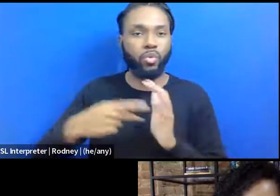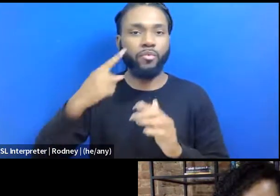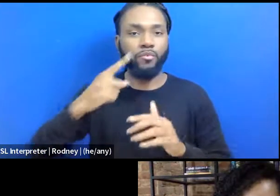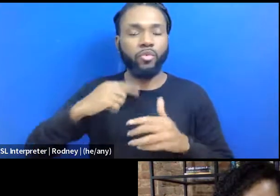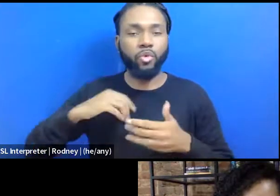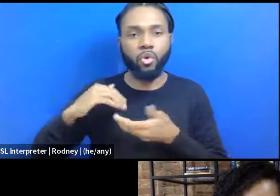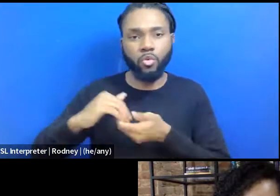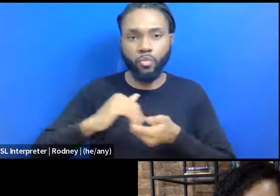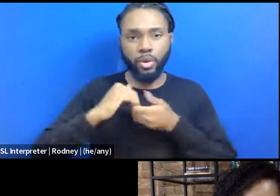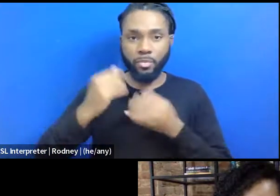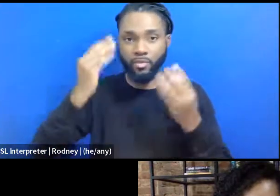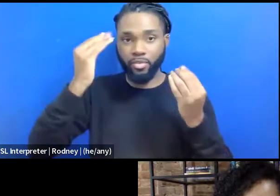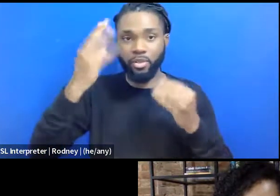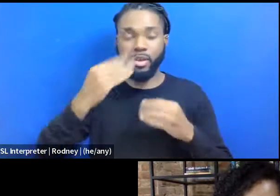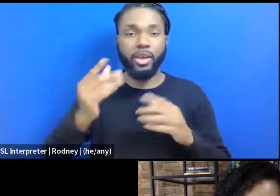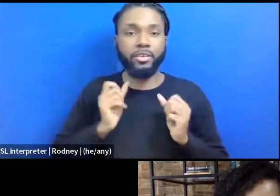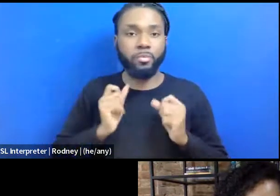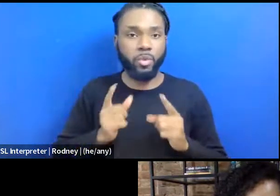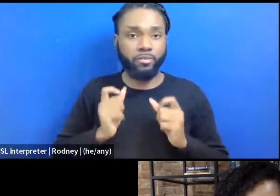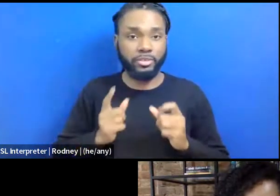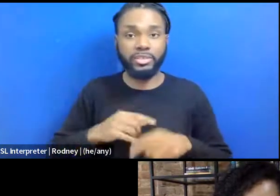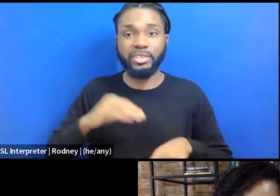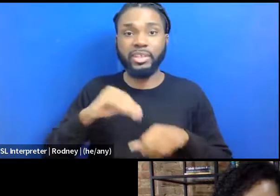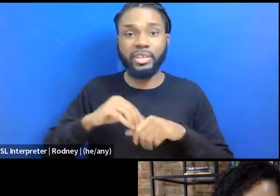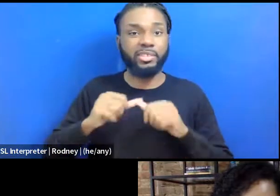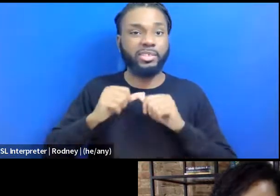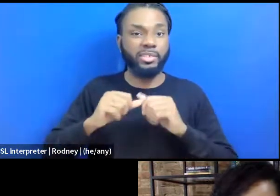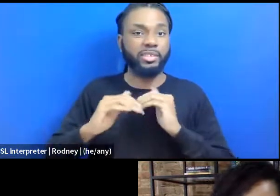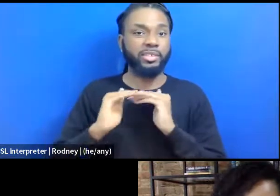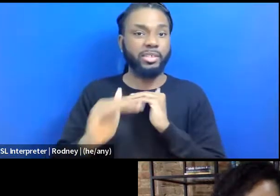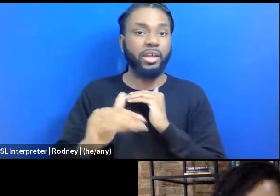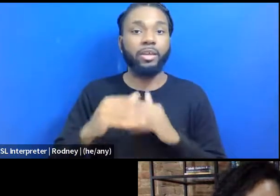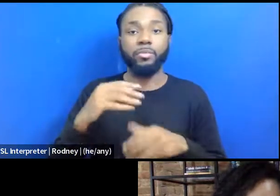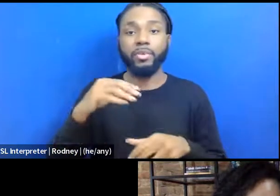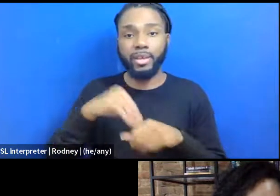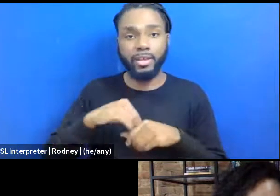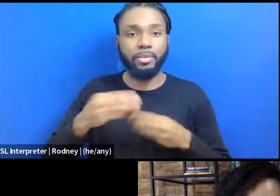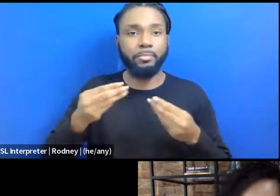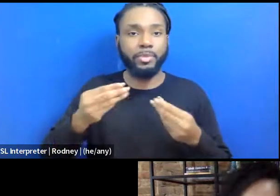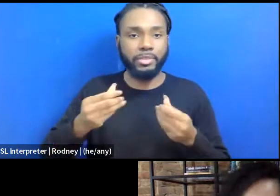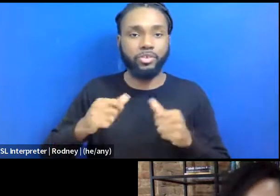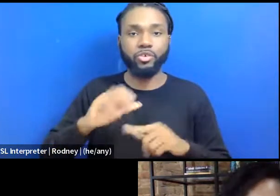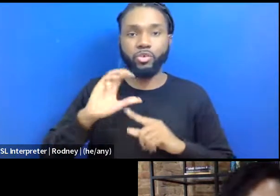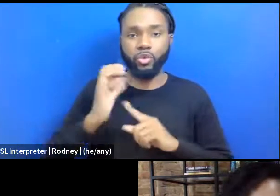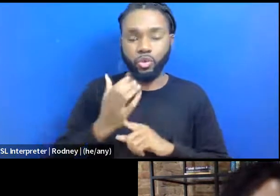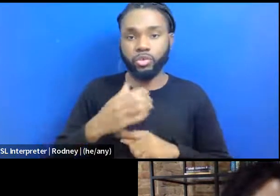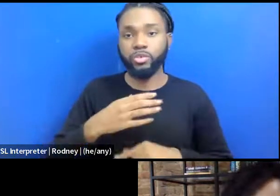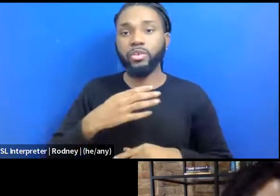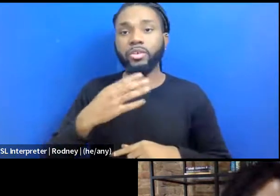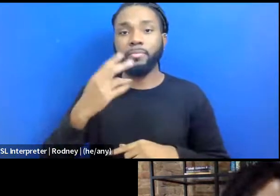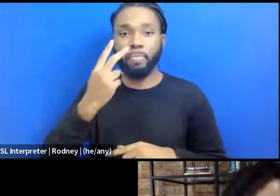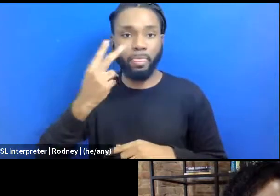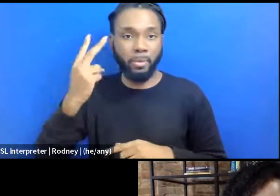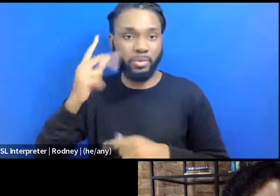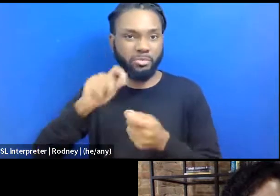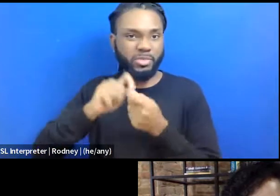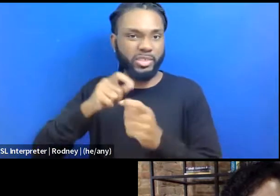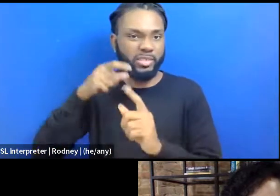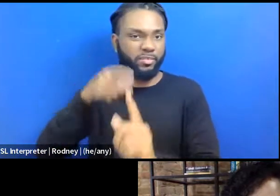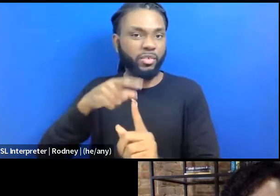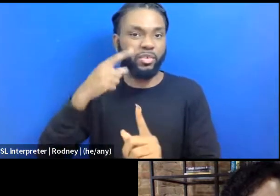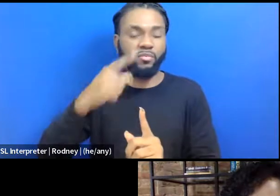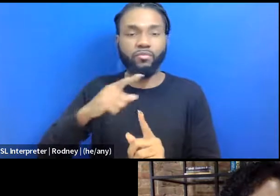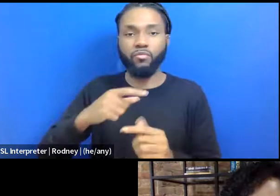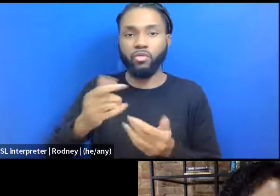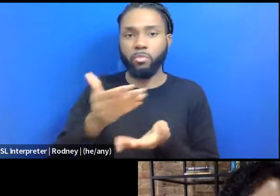thought and improvisation in the sustainability of immaterial cultural memory, particularly in